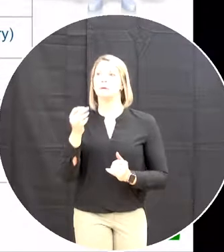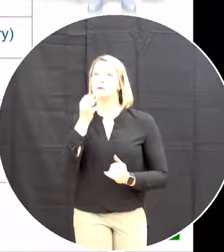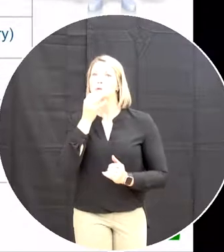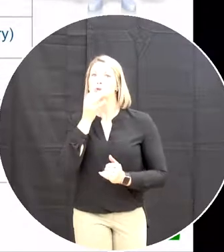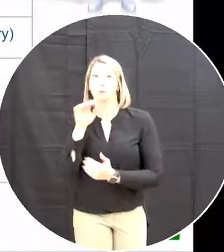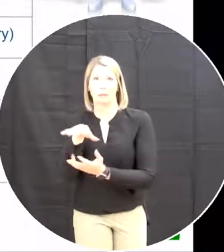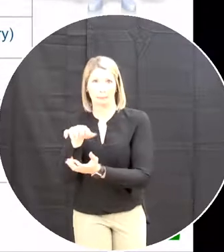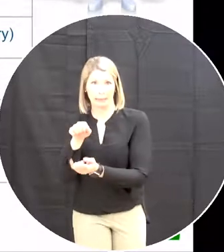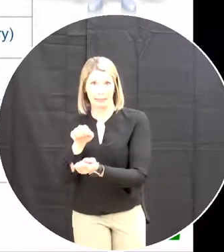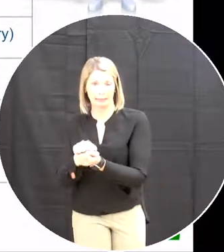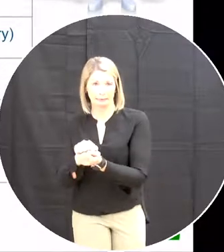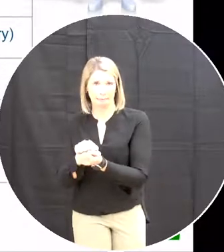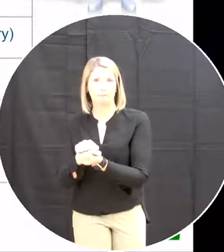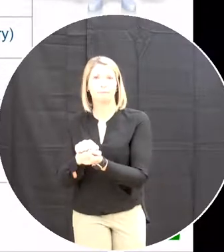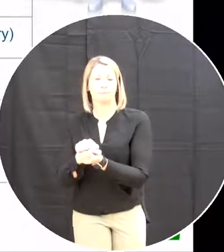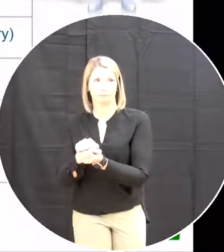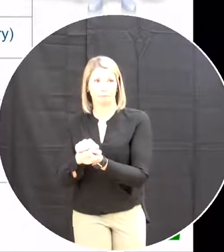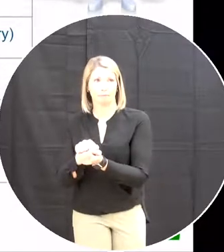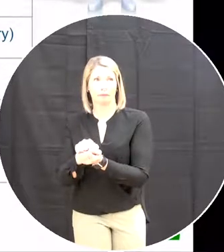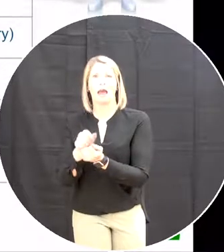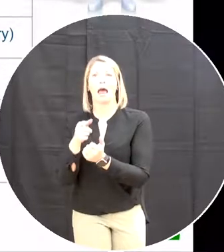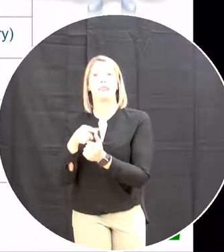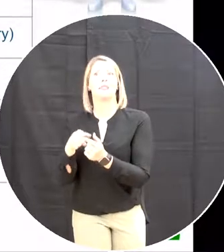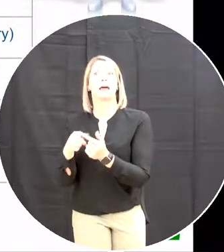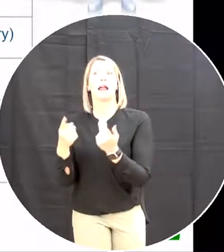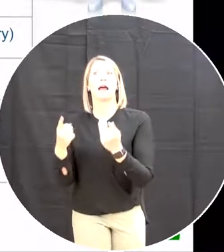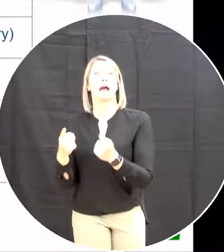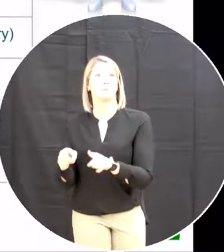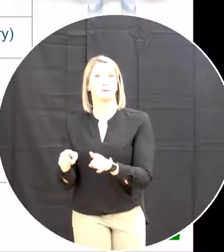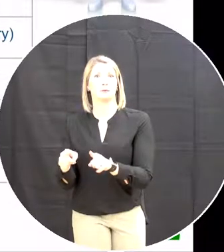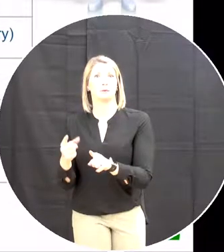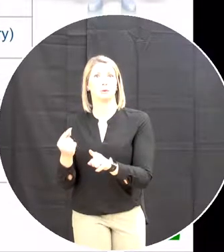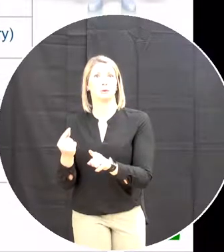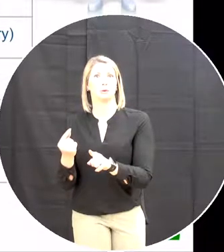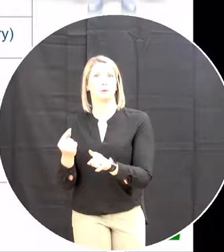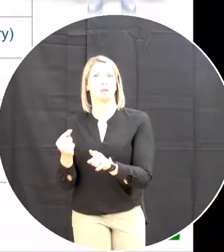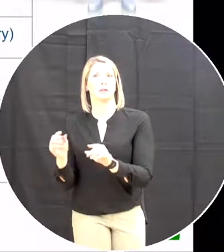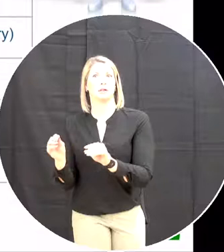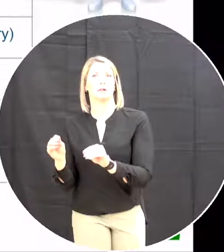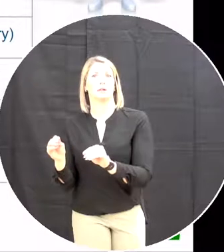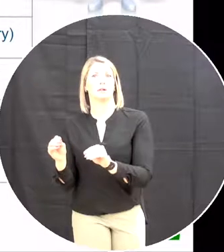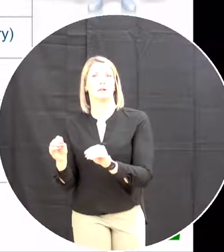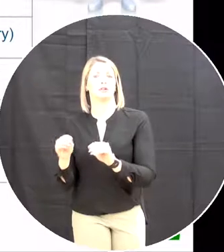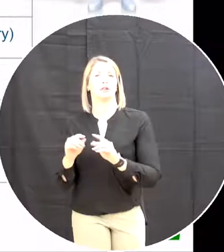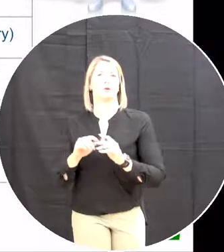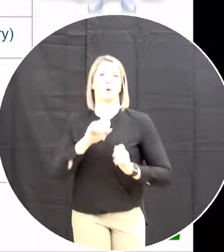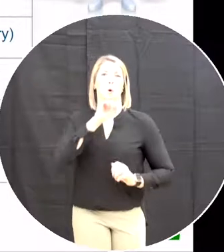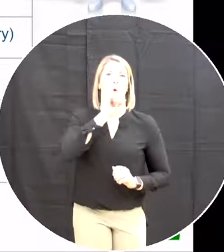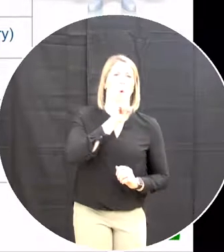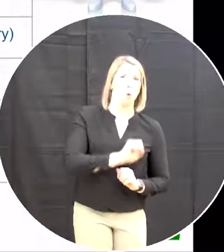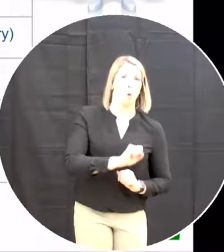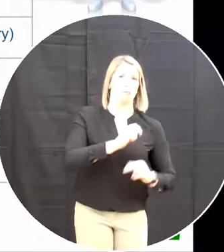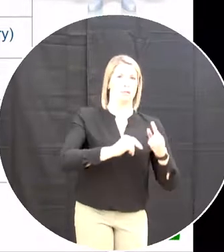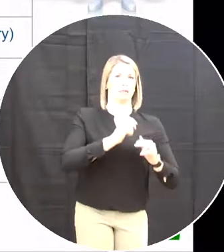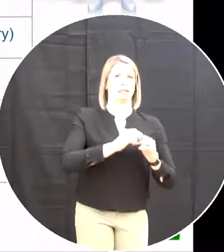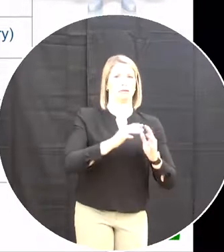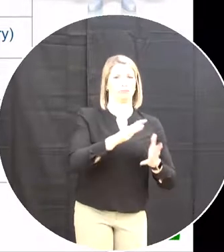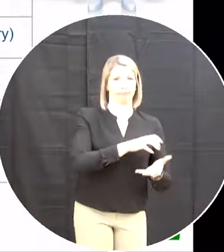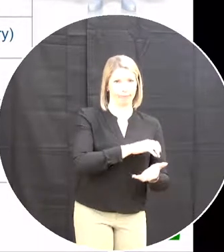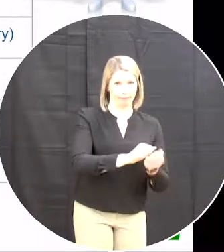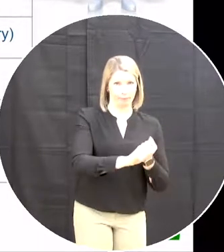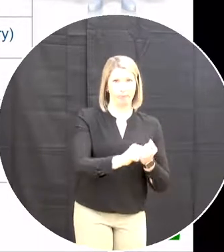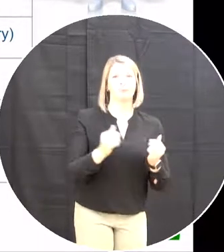And we're then going to move to Beginning demolishing the old infrastructure Paradise